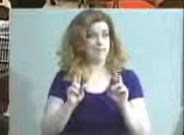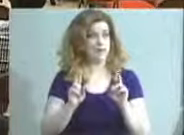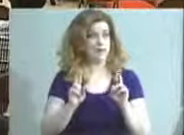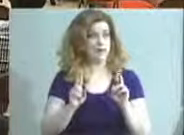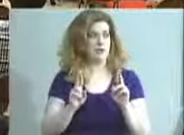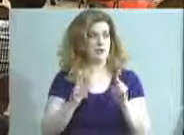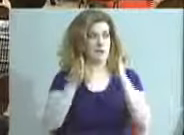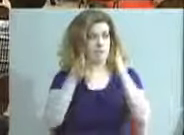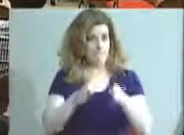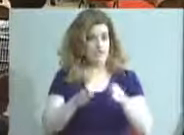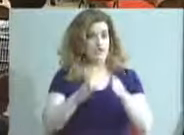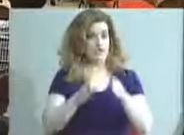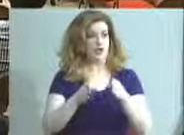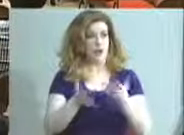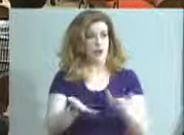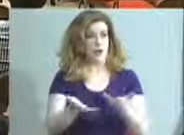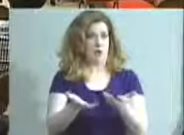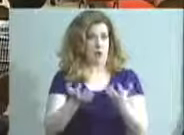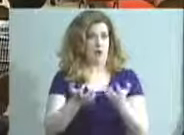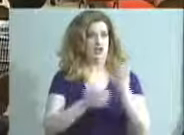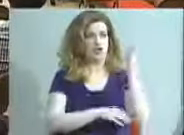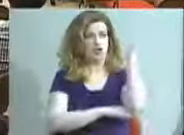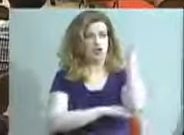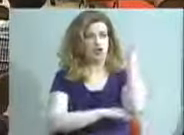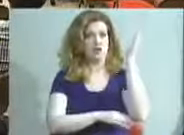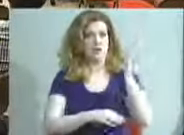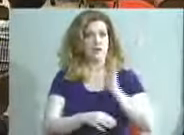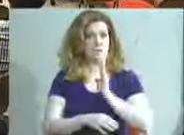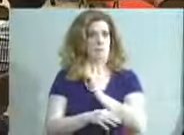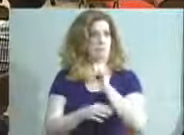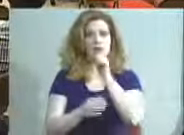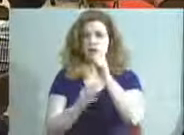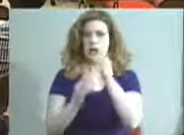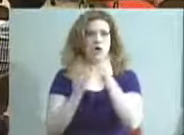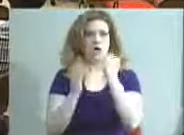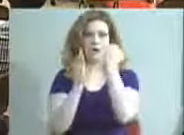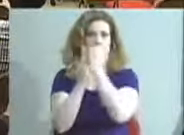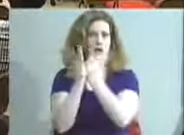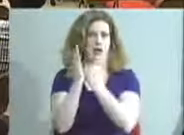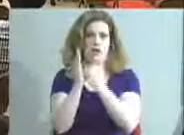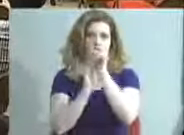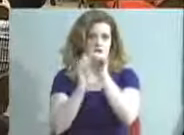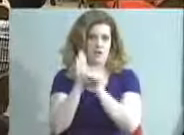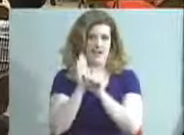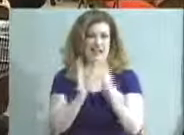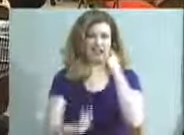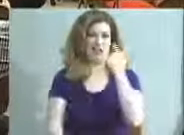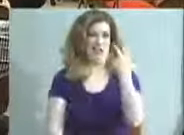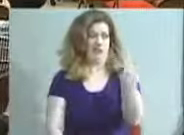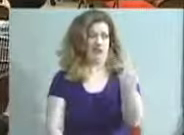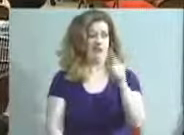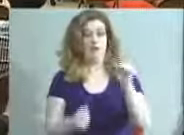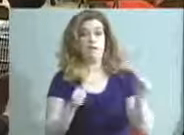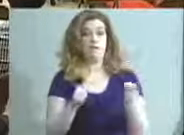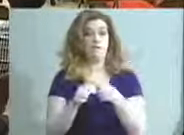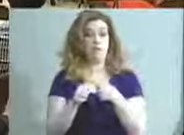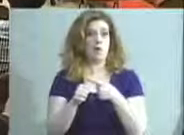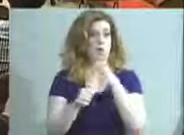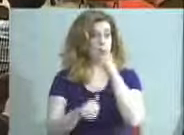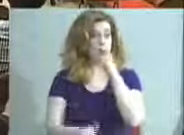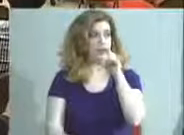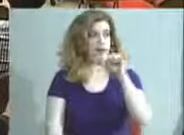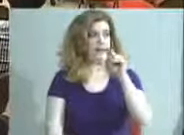requesting to address the board on non-agenda items. There are three, the first of whom is